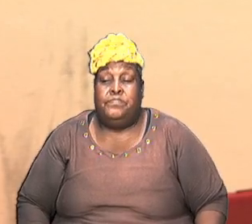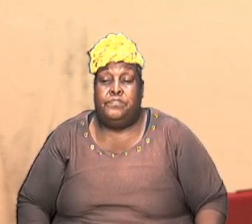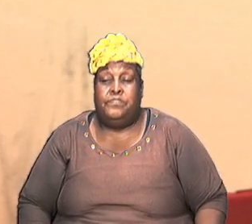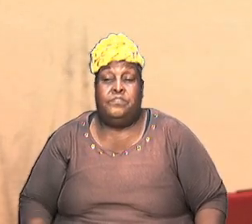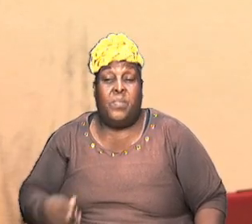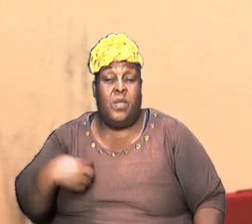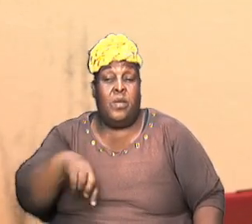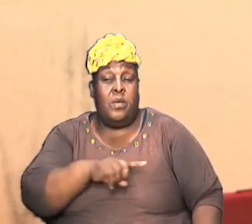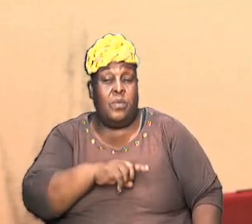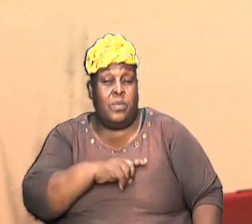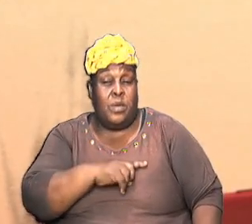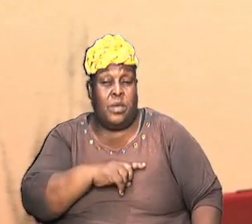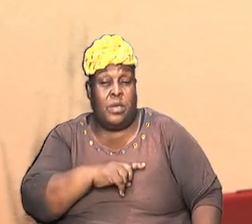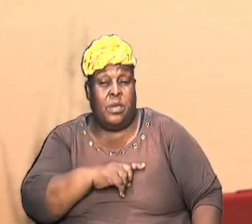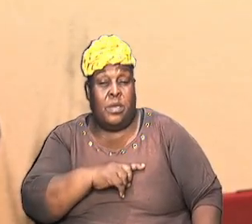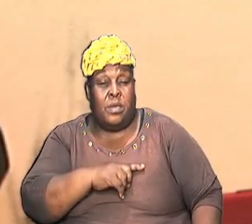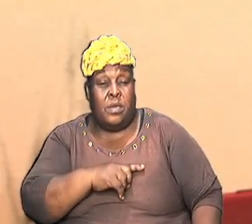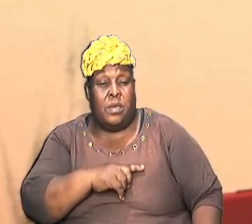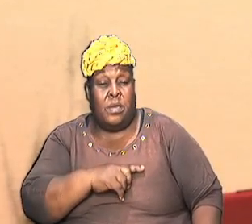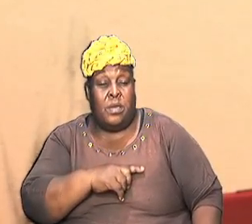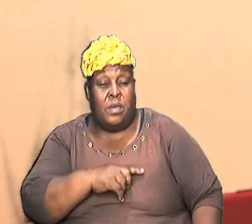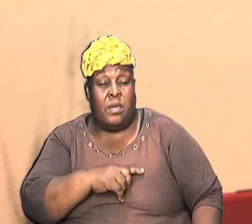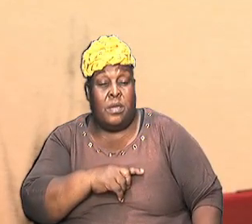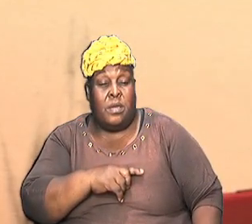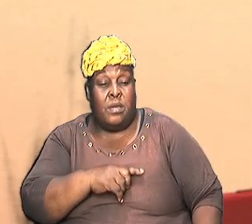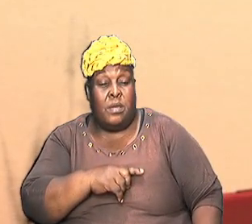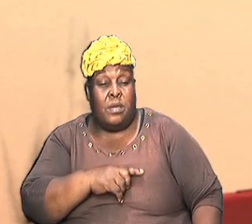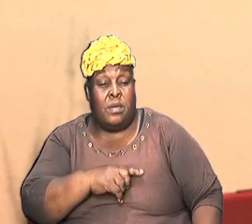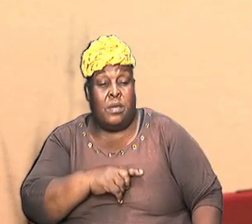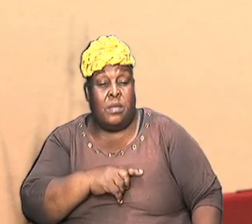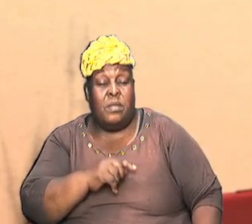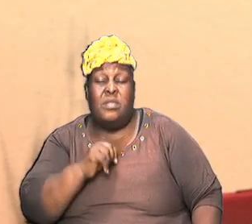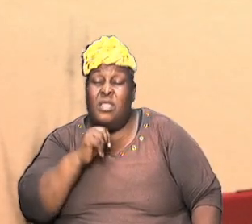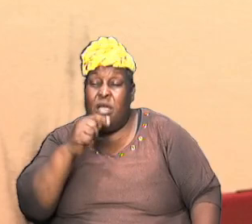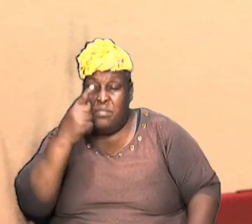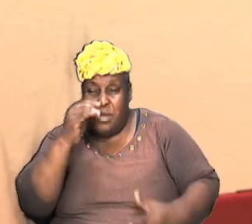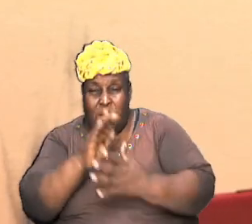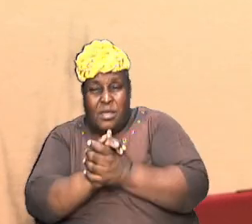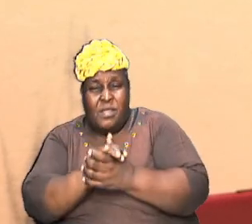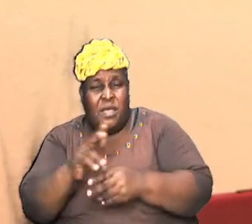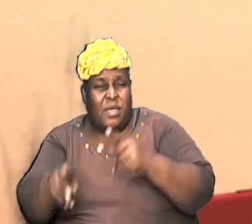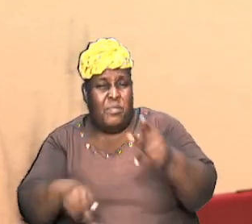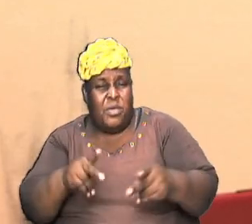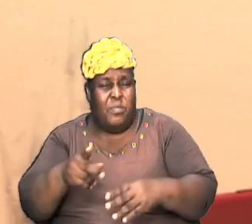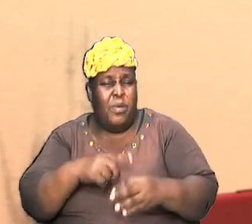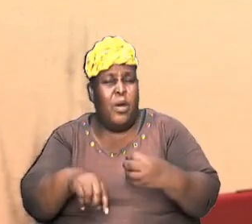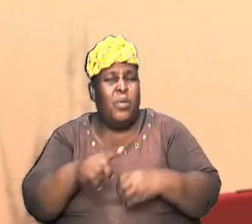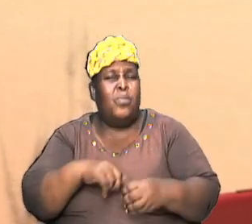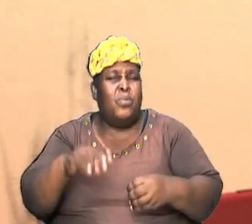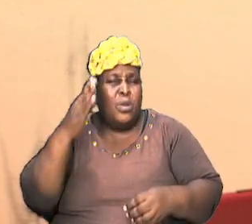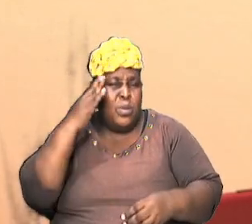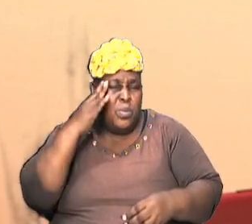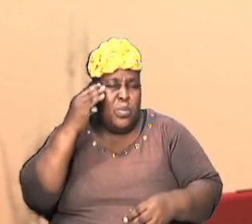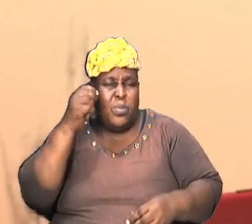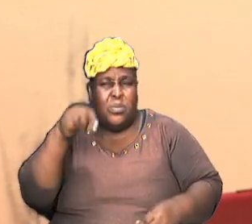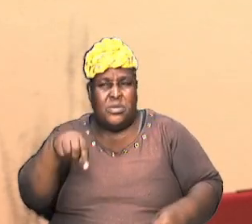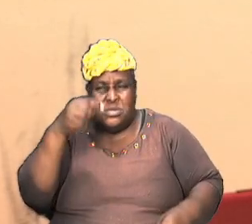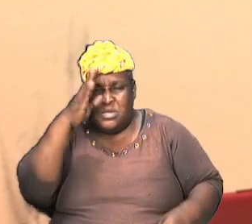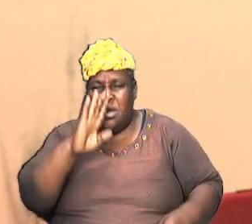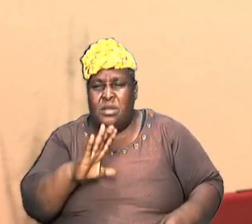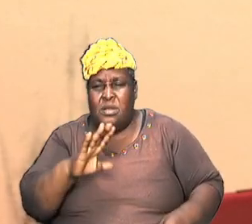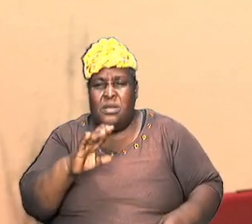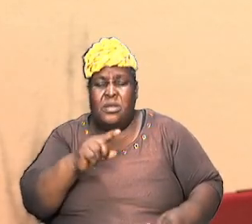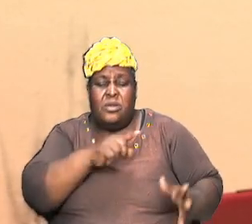we would have as I said earlier not believe that there were people around that knew this god but this man was able to tell him that it is the